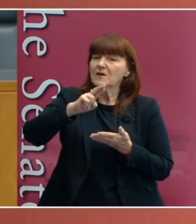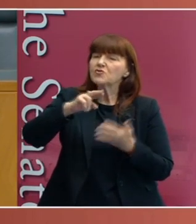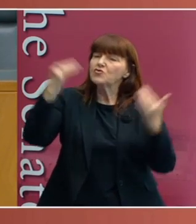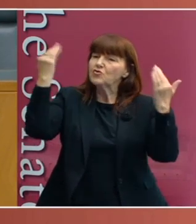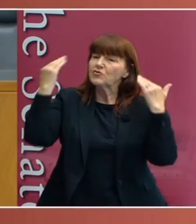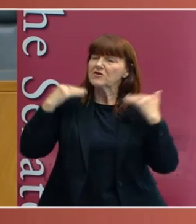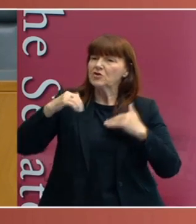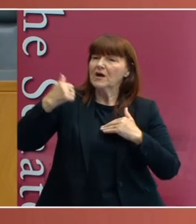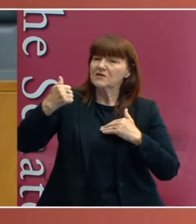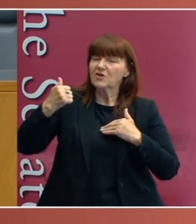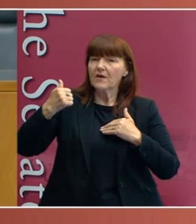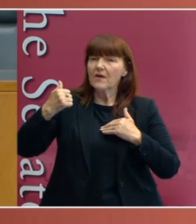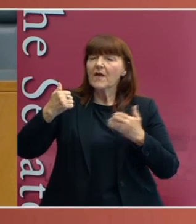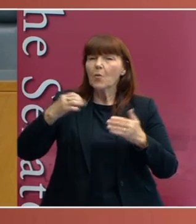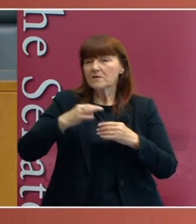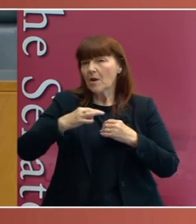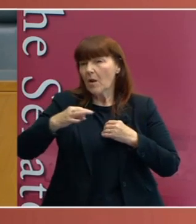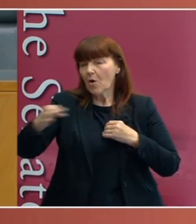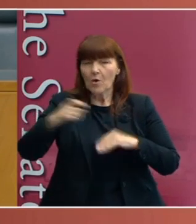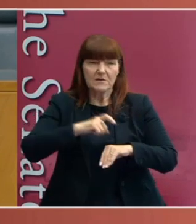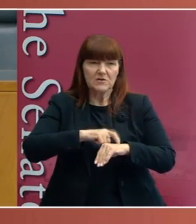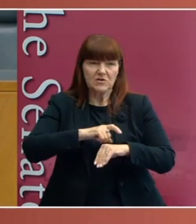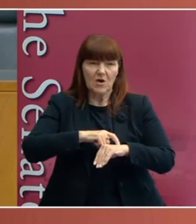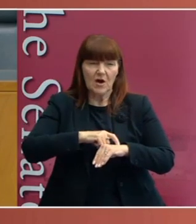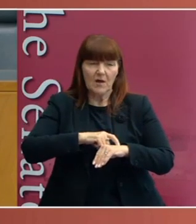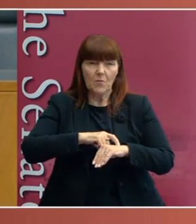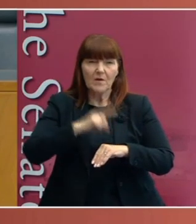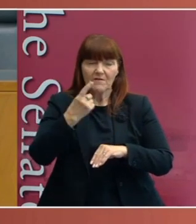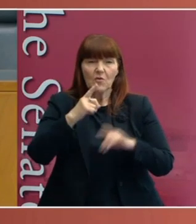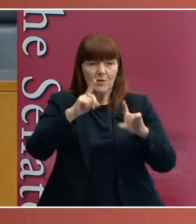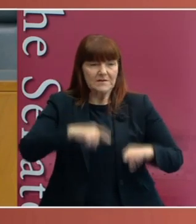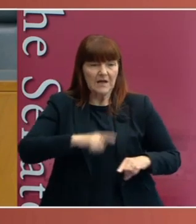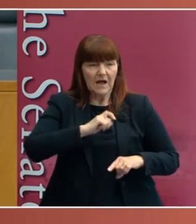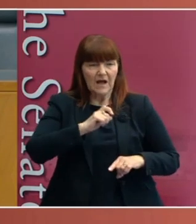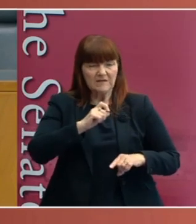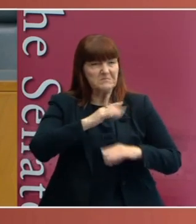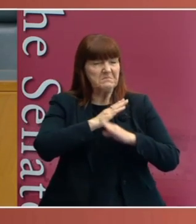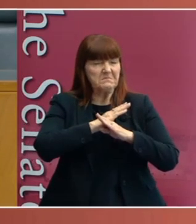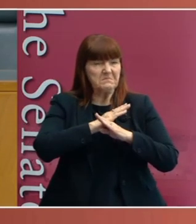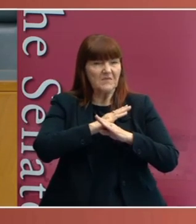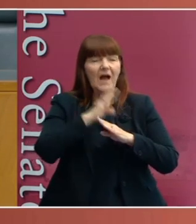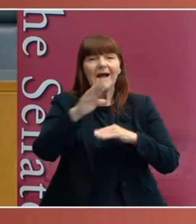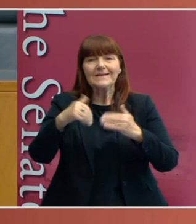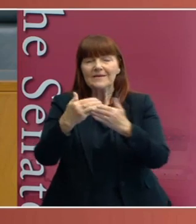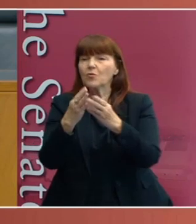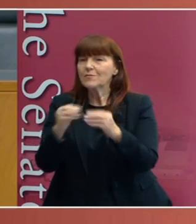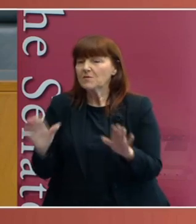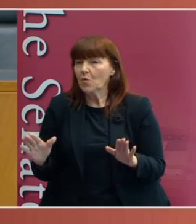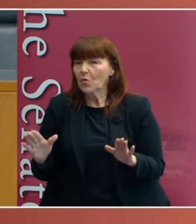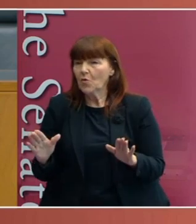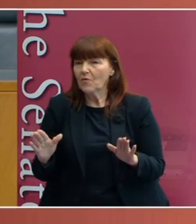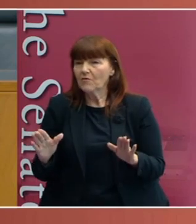was actually a reasonable amount of time between when the case was initiated and when it was actually resolved. And during that period of time,